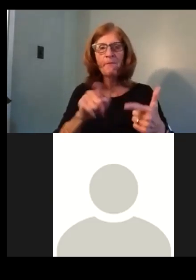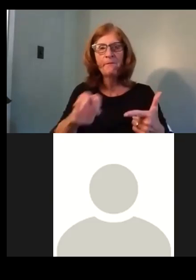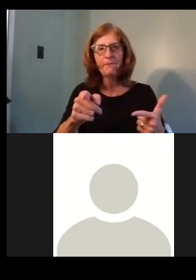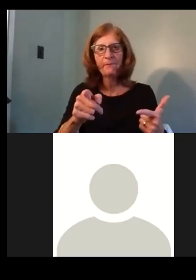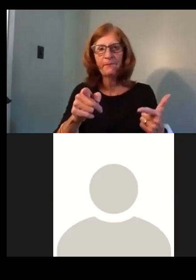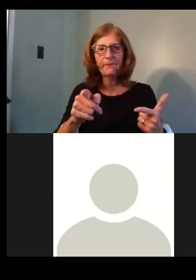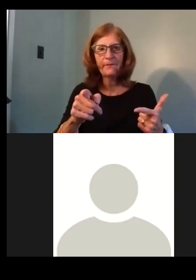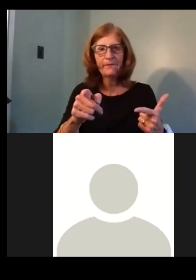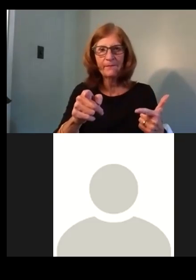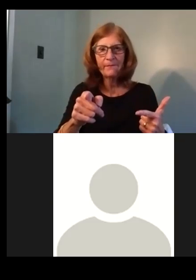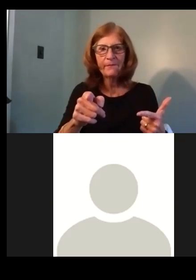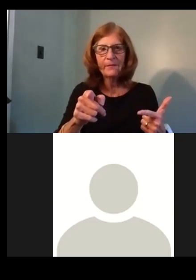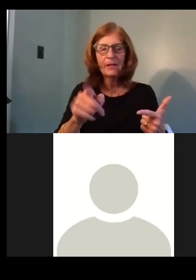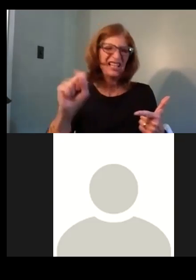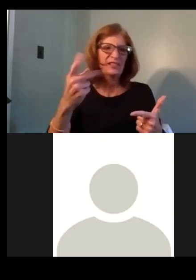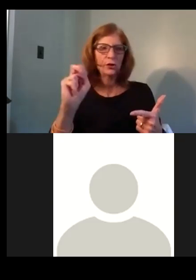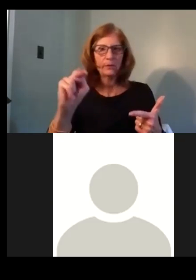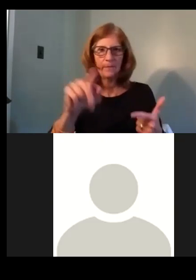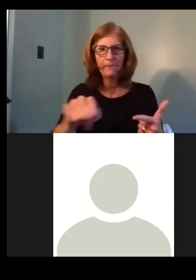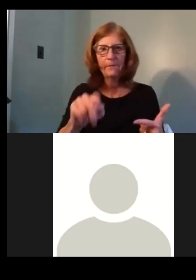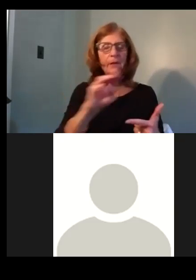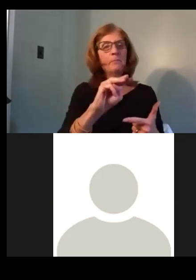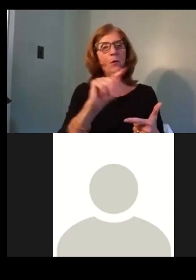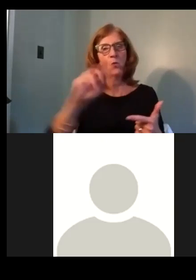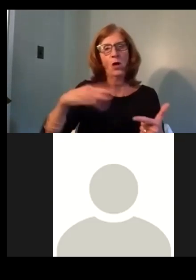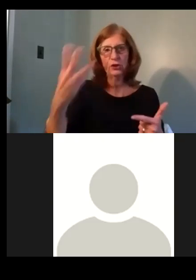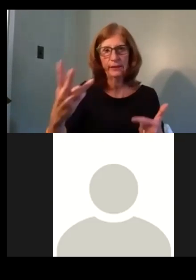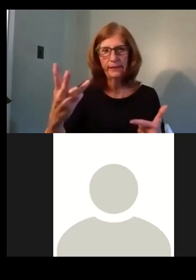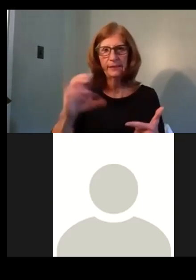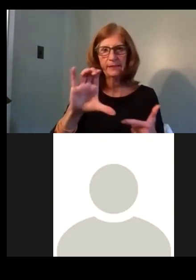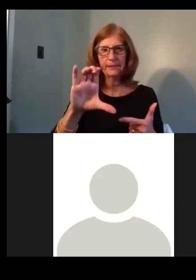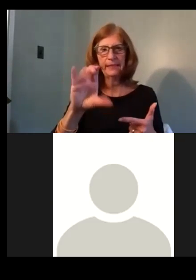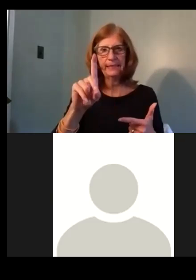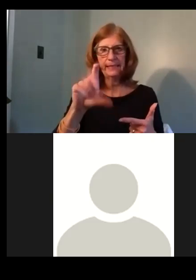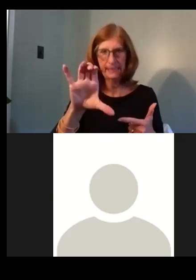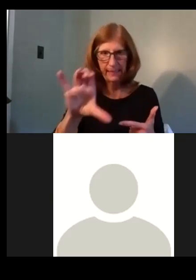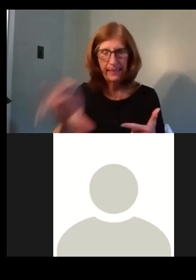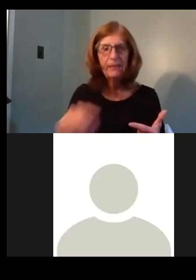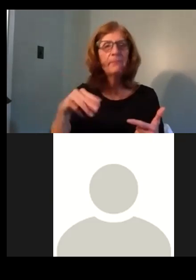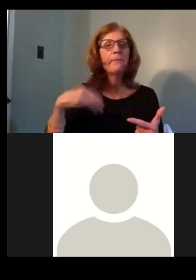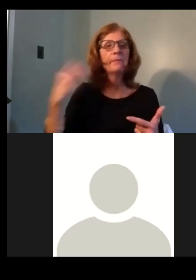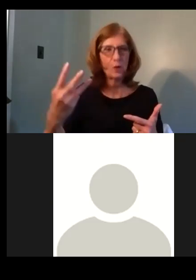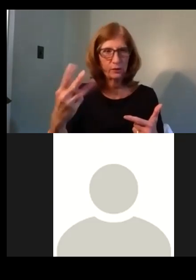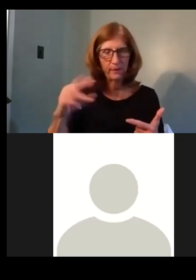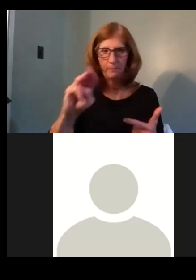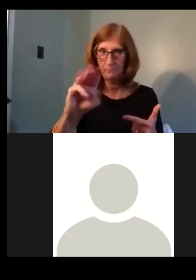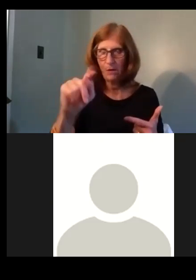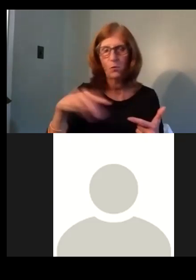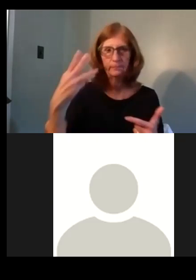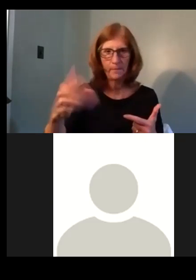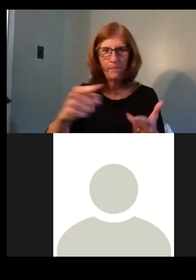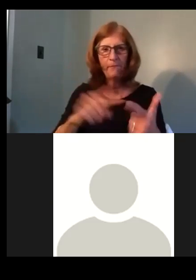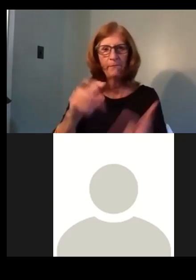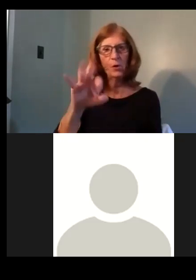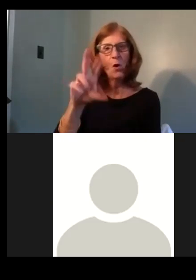in Sheridan, Mount Washington CDC's business incubator in Mount Washington. Um, the Oakland